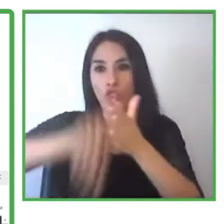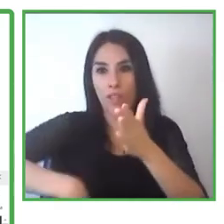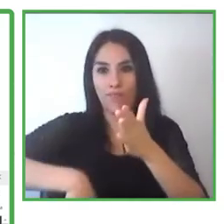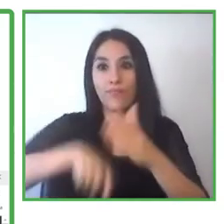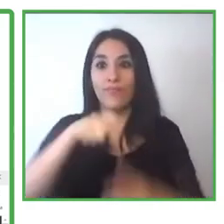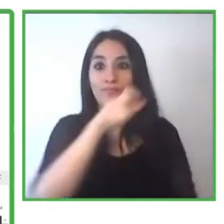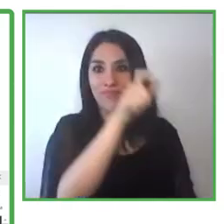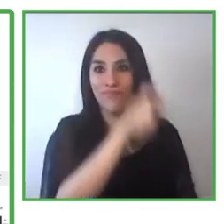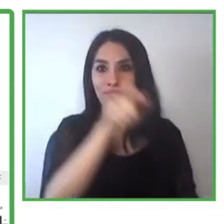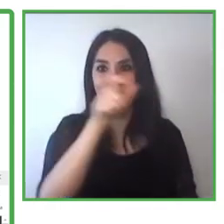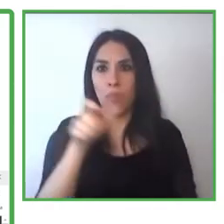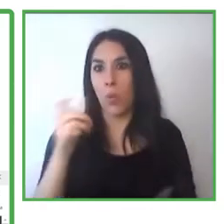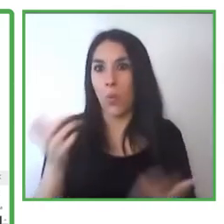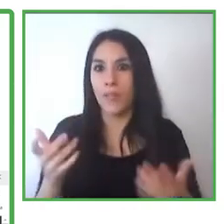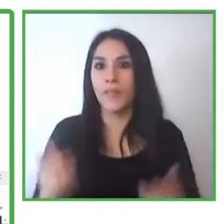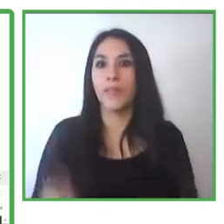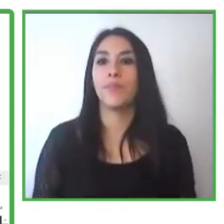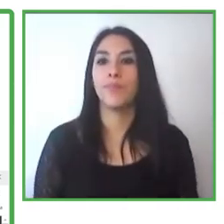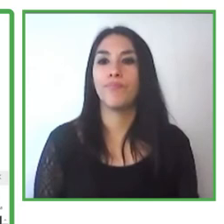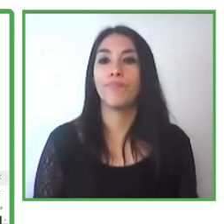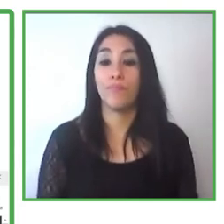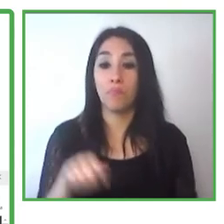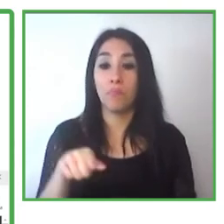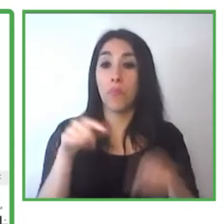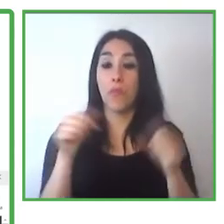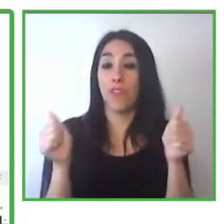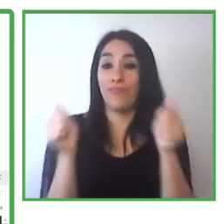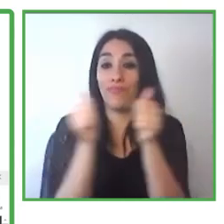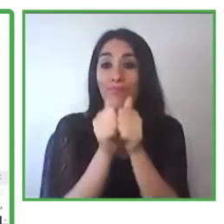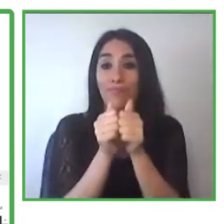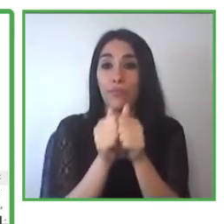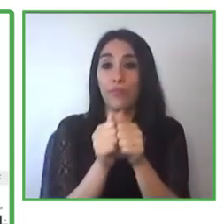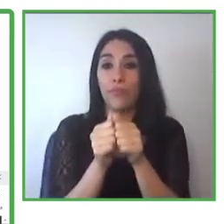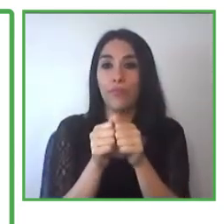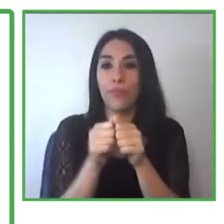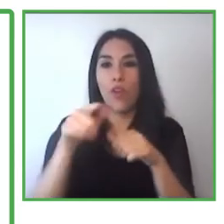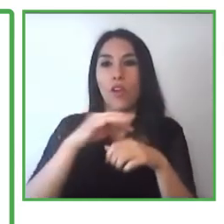through the program in Incorpora.